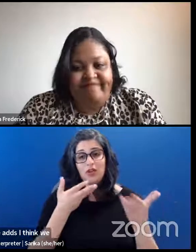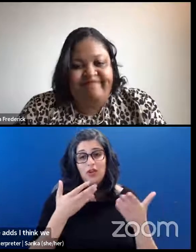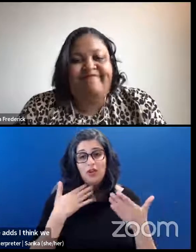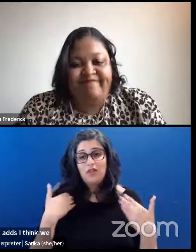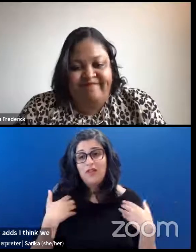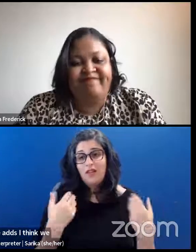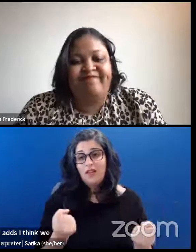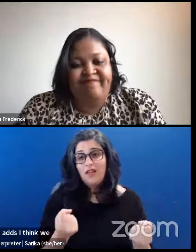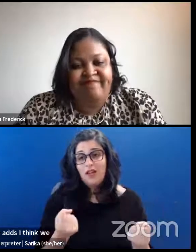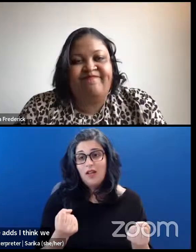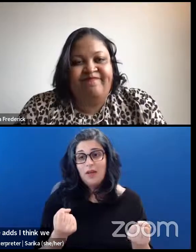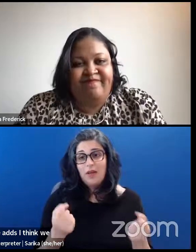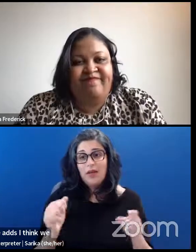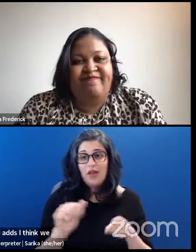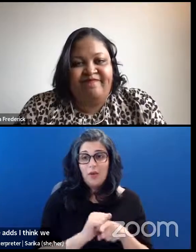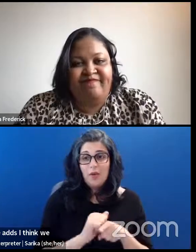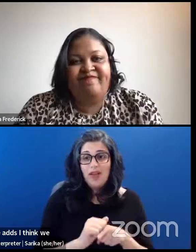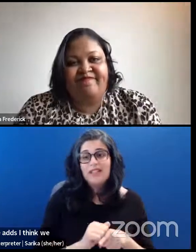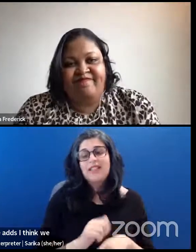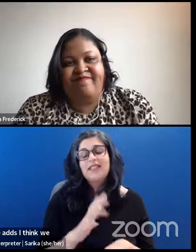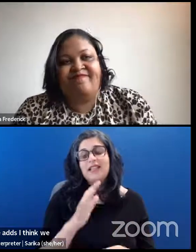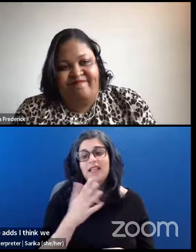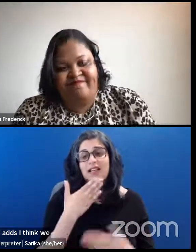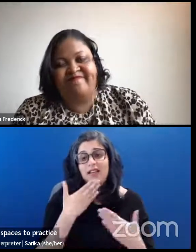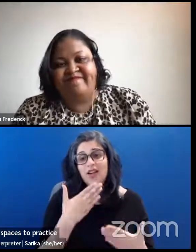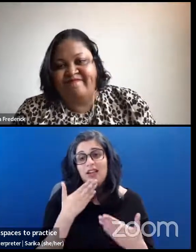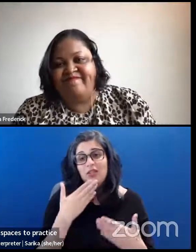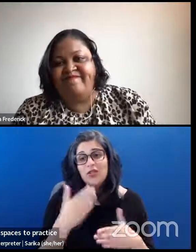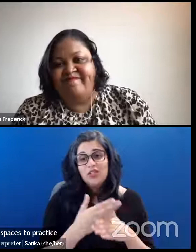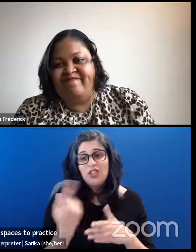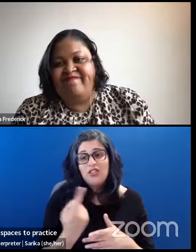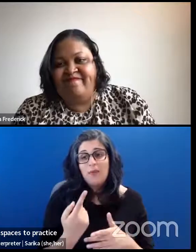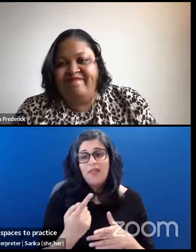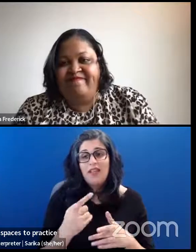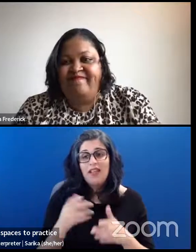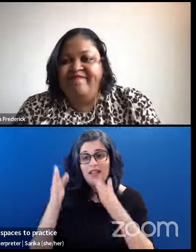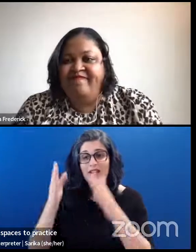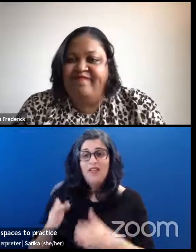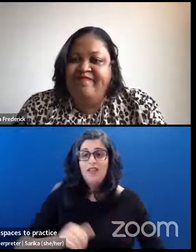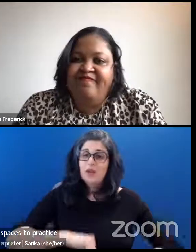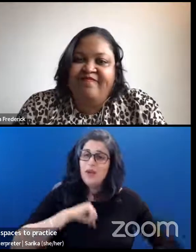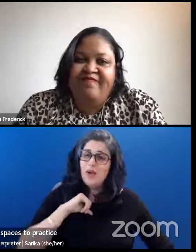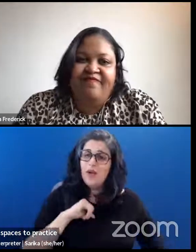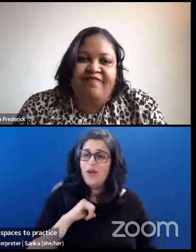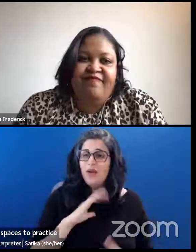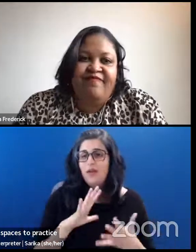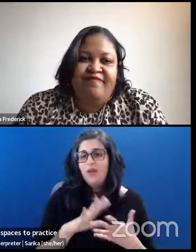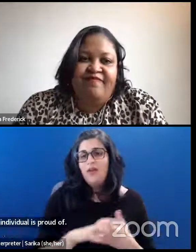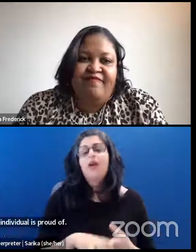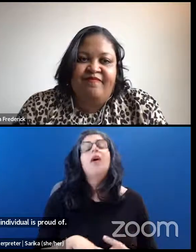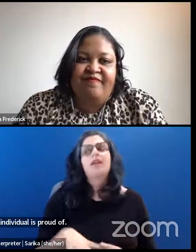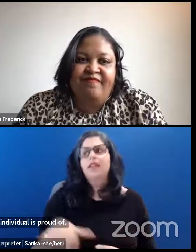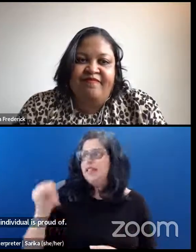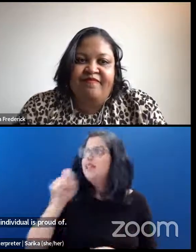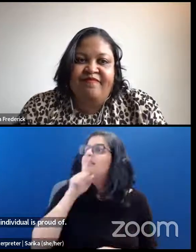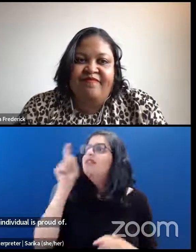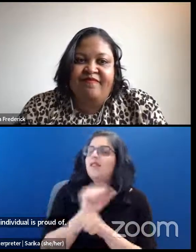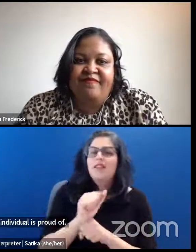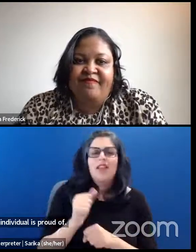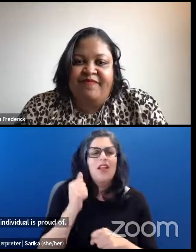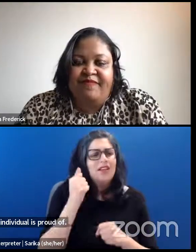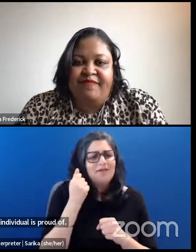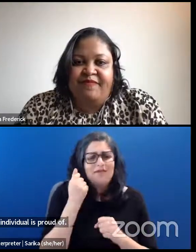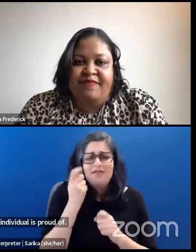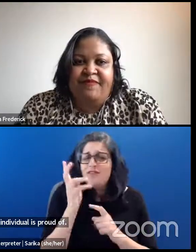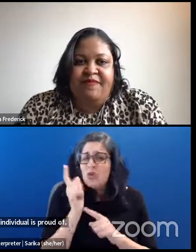gratitude and share something an individual is proud of. Yeah, absolutely. Absolutely. We just have a couple of minutes